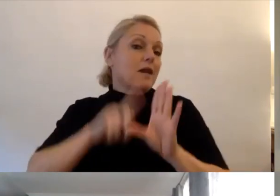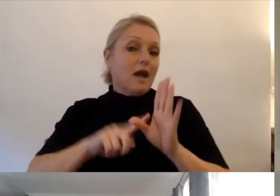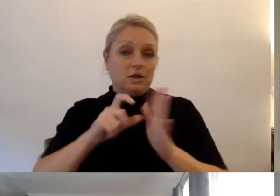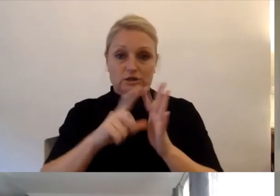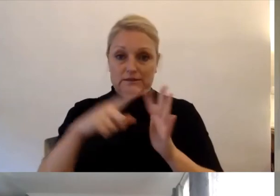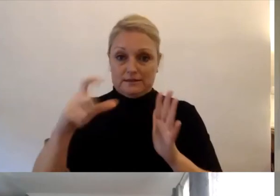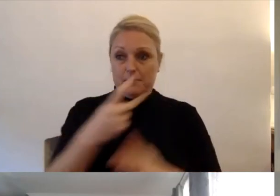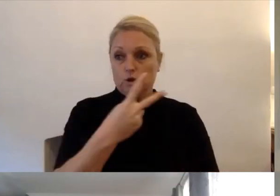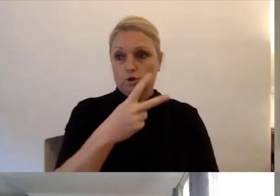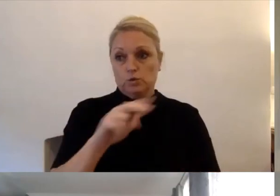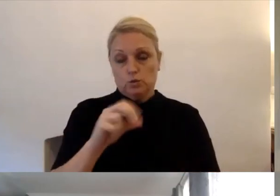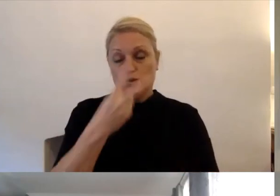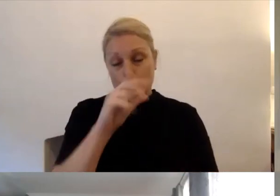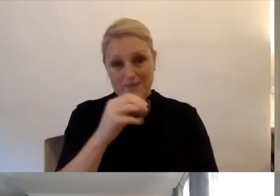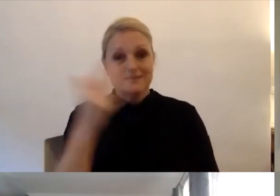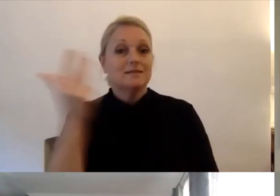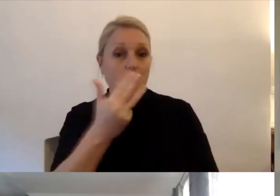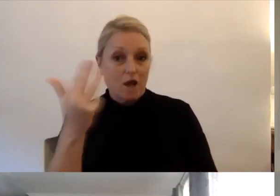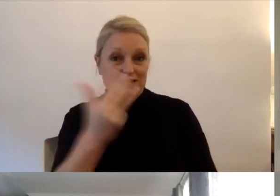for about seven months.